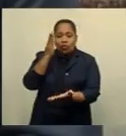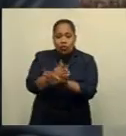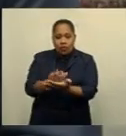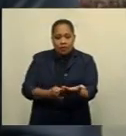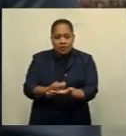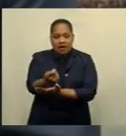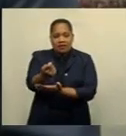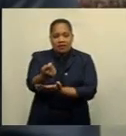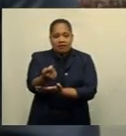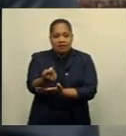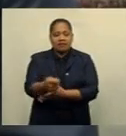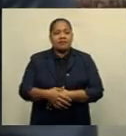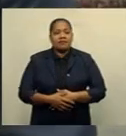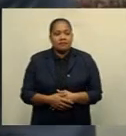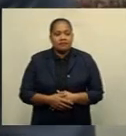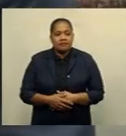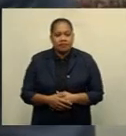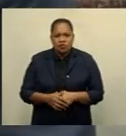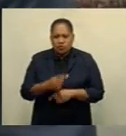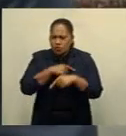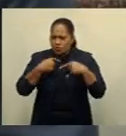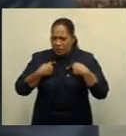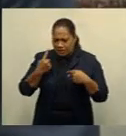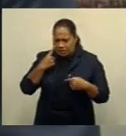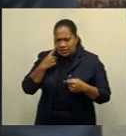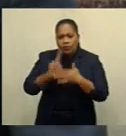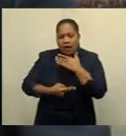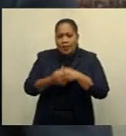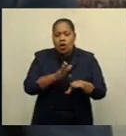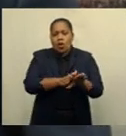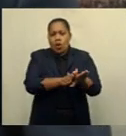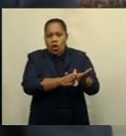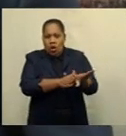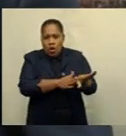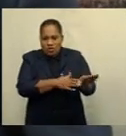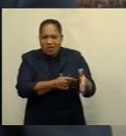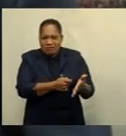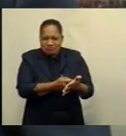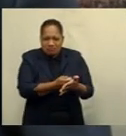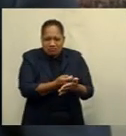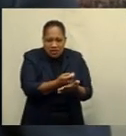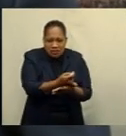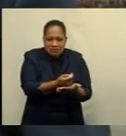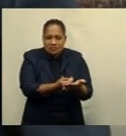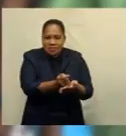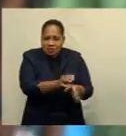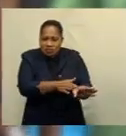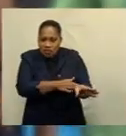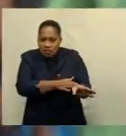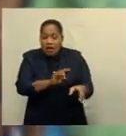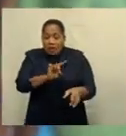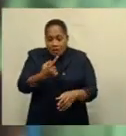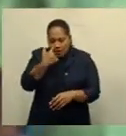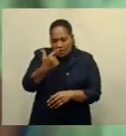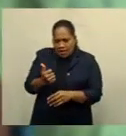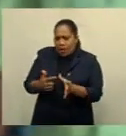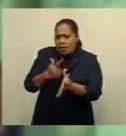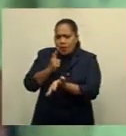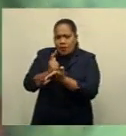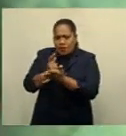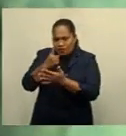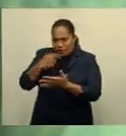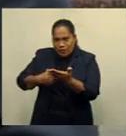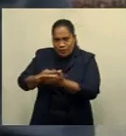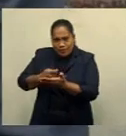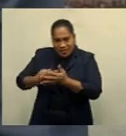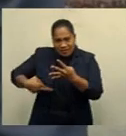We have seen a slowdown, but we've been fortunate because a lot of red pairs now are using the technology on M